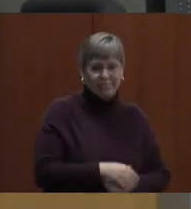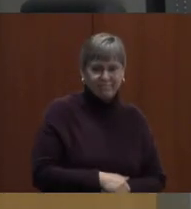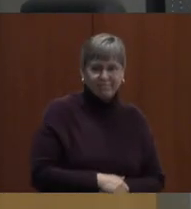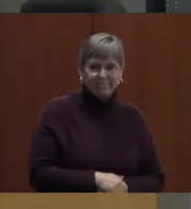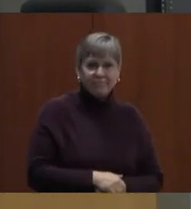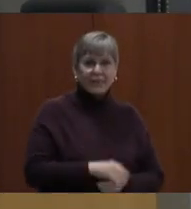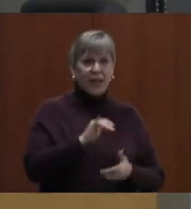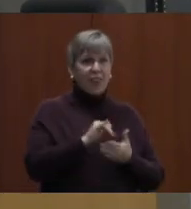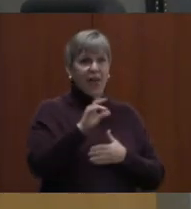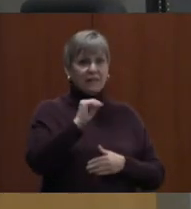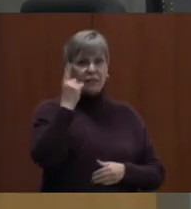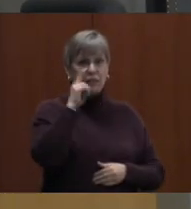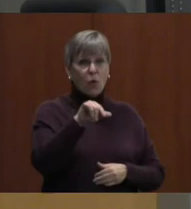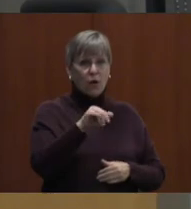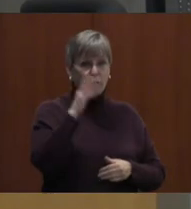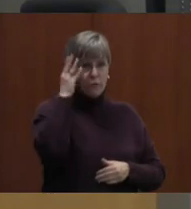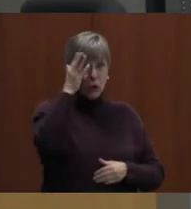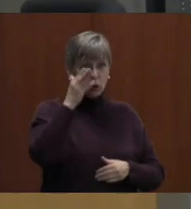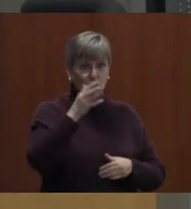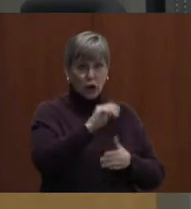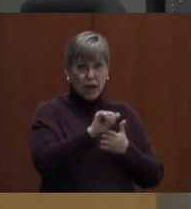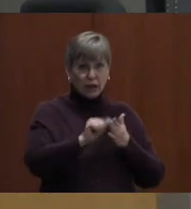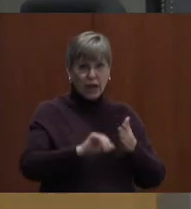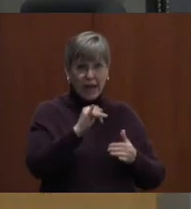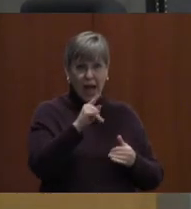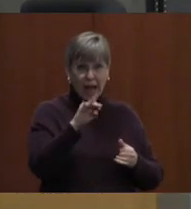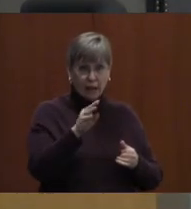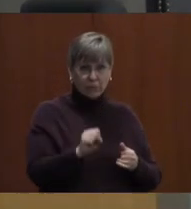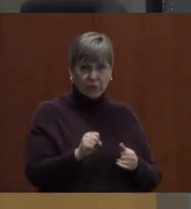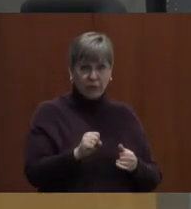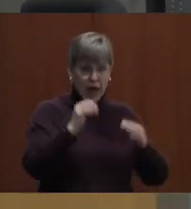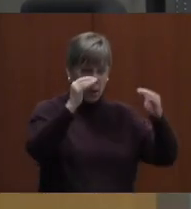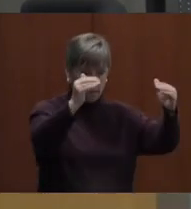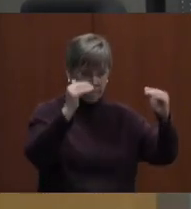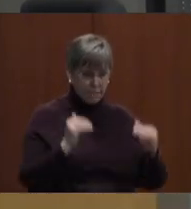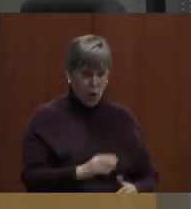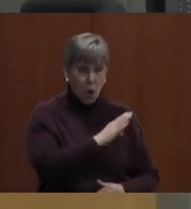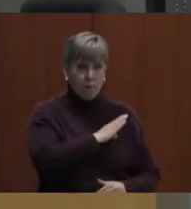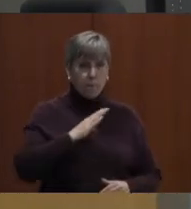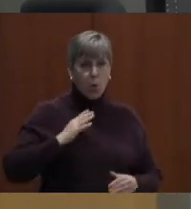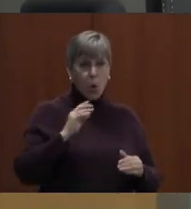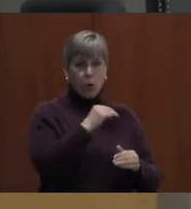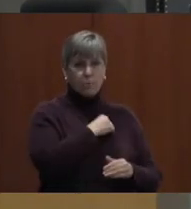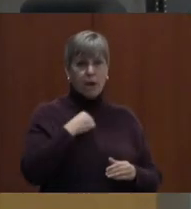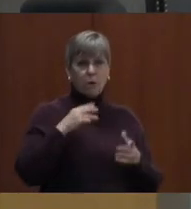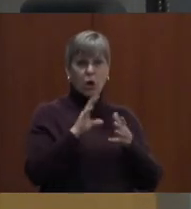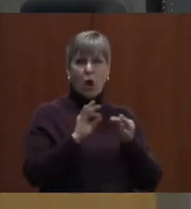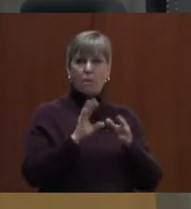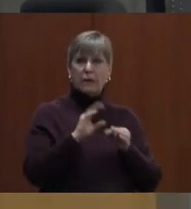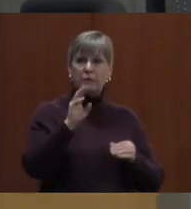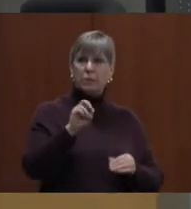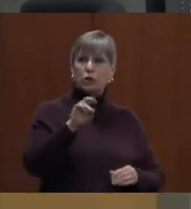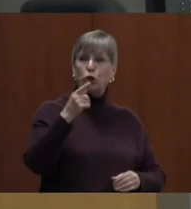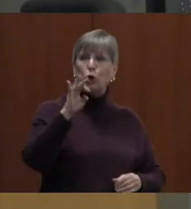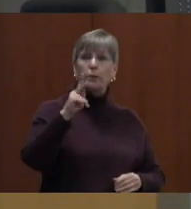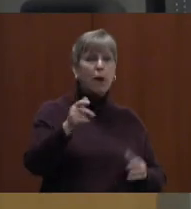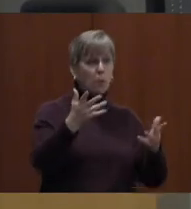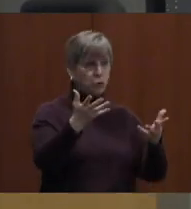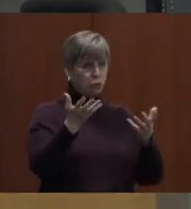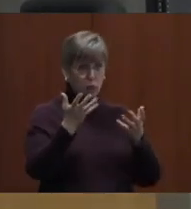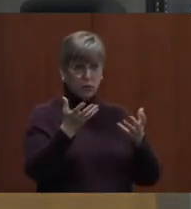So that's it for future agenda items. We'll move now to board member comments. Mr. Gupta, would you like to begin?